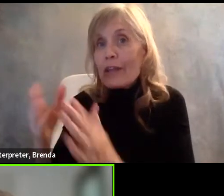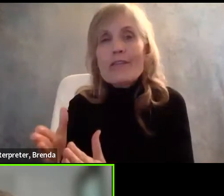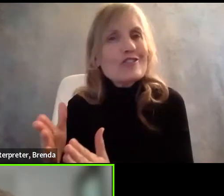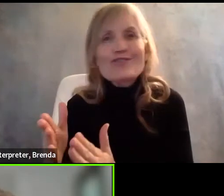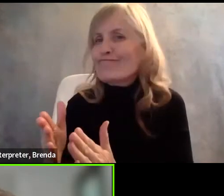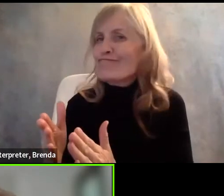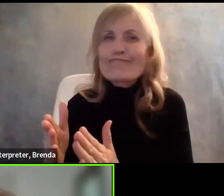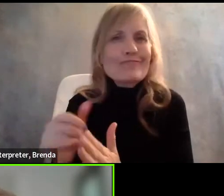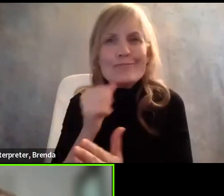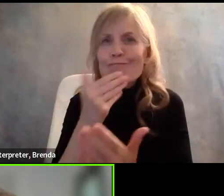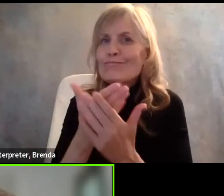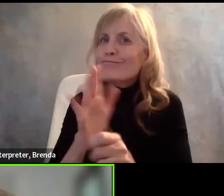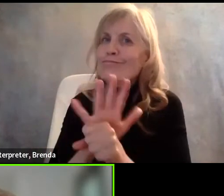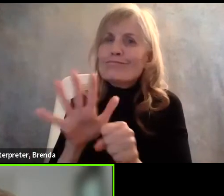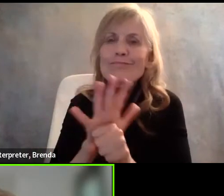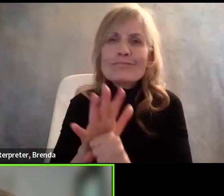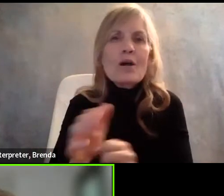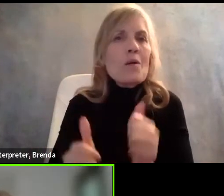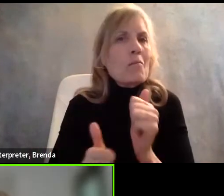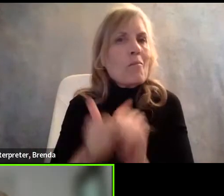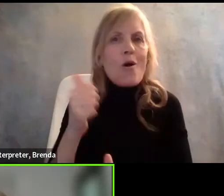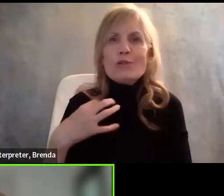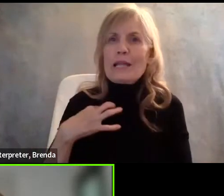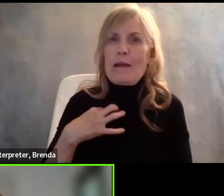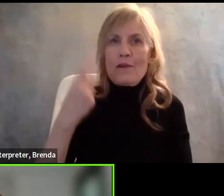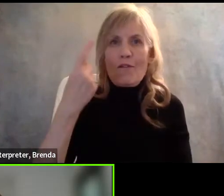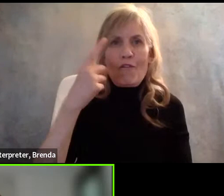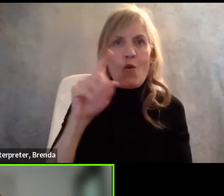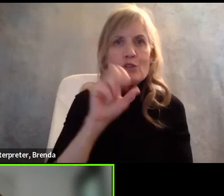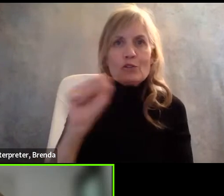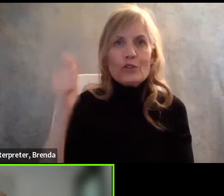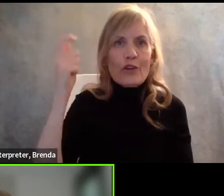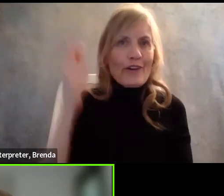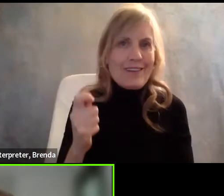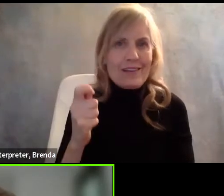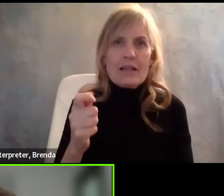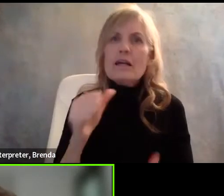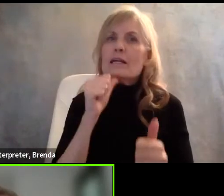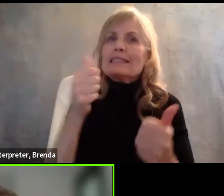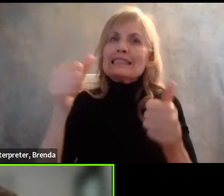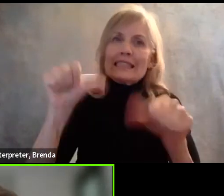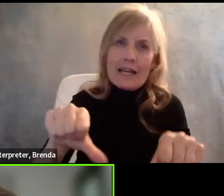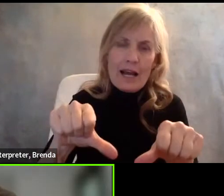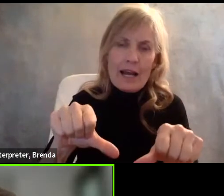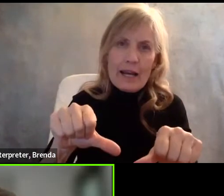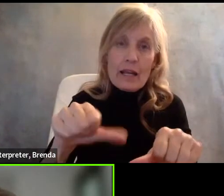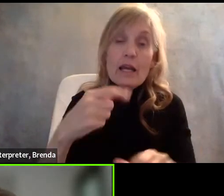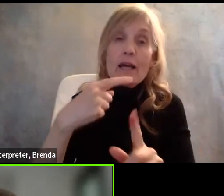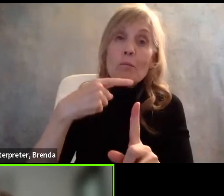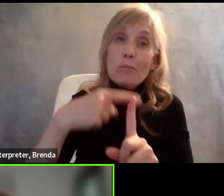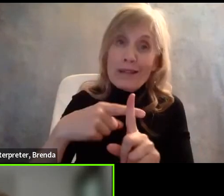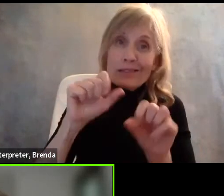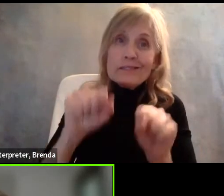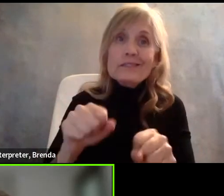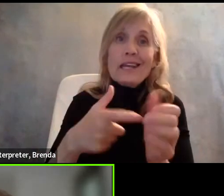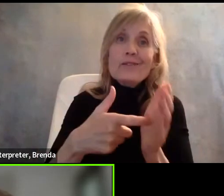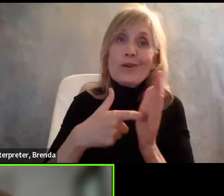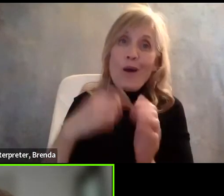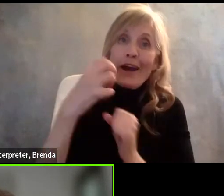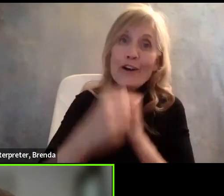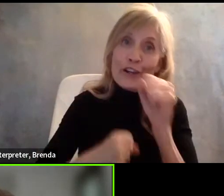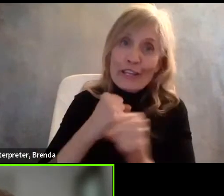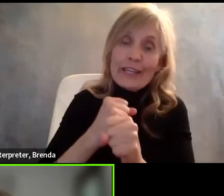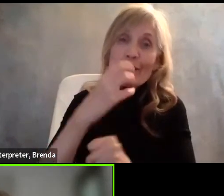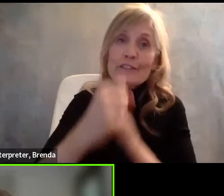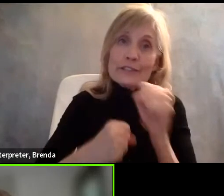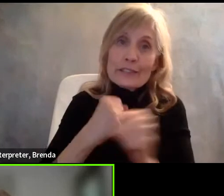Social Security disability are denied, no matter what your disability is. And it can take years to be approved anyway, all of which time